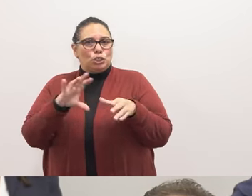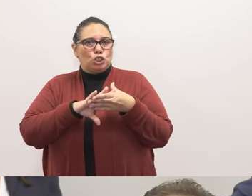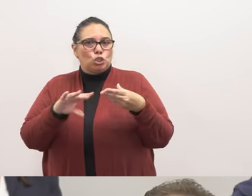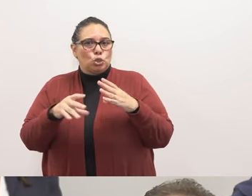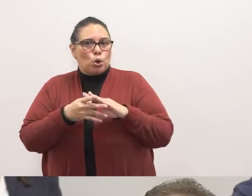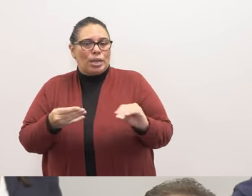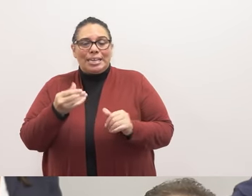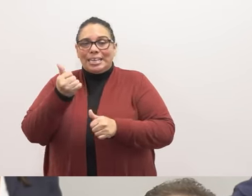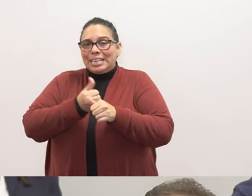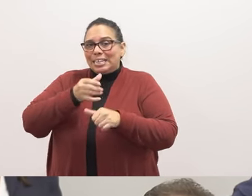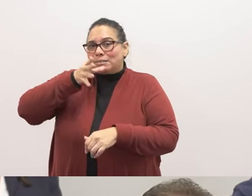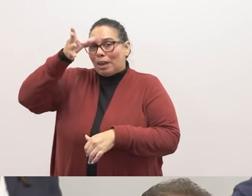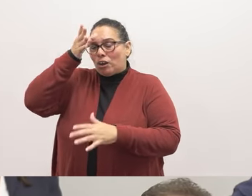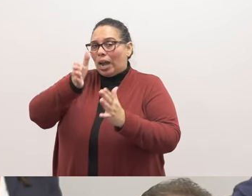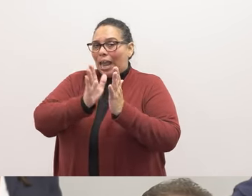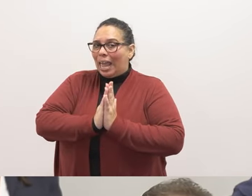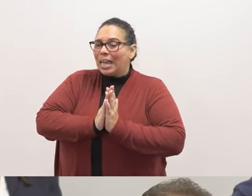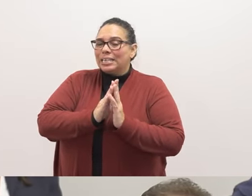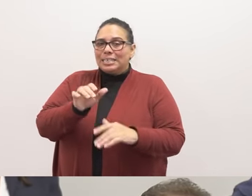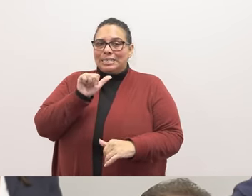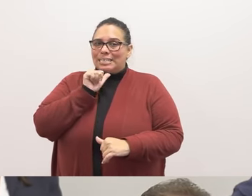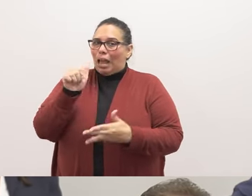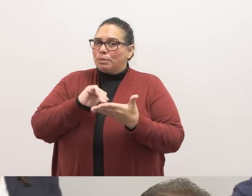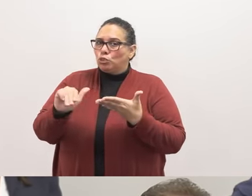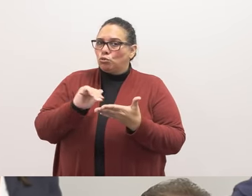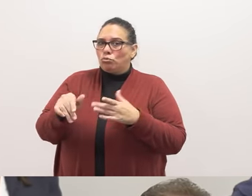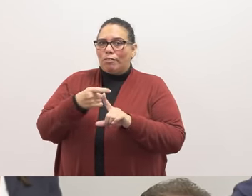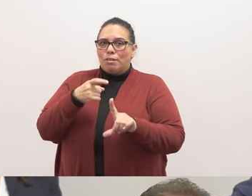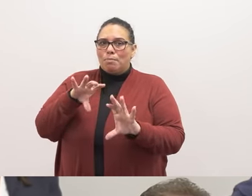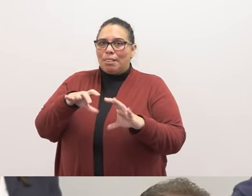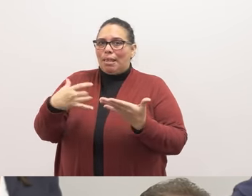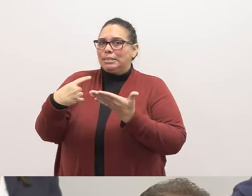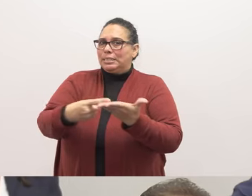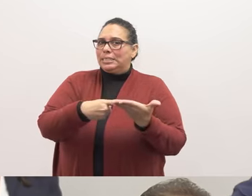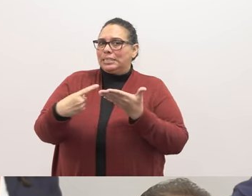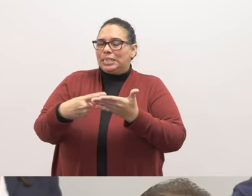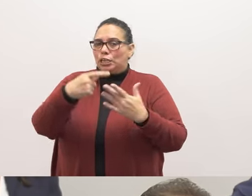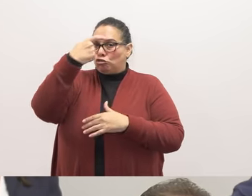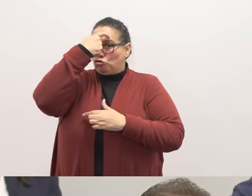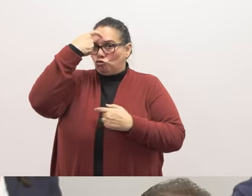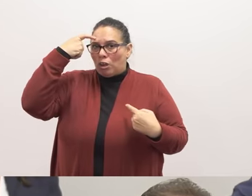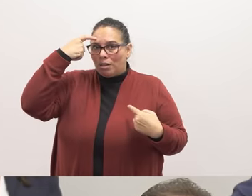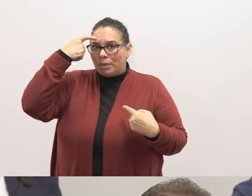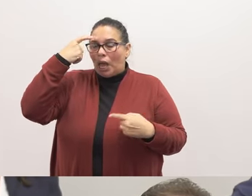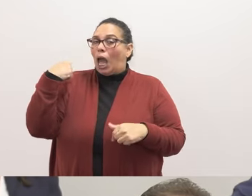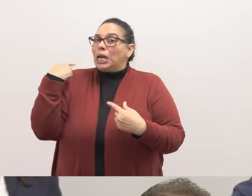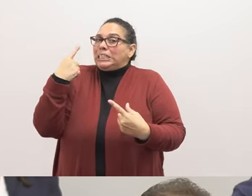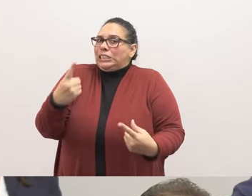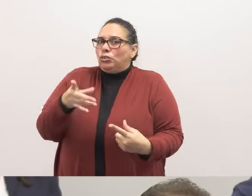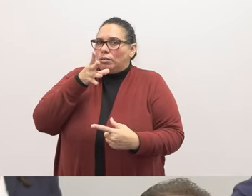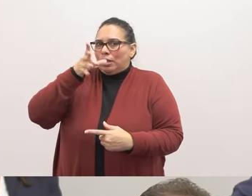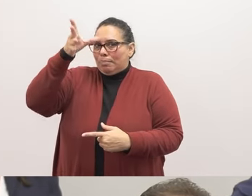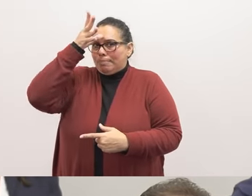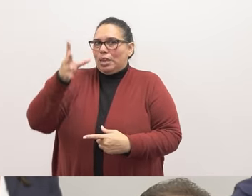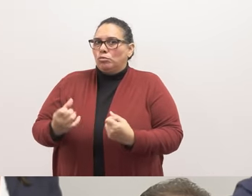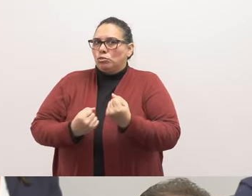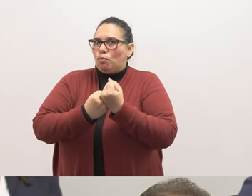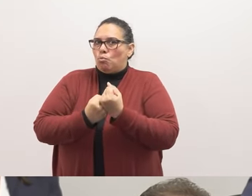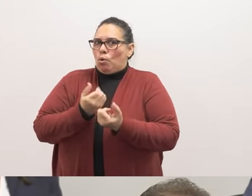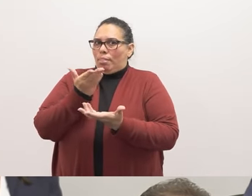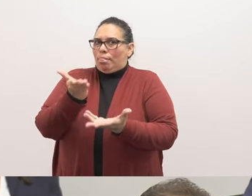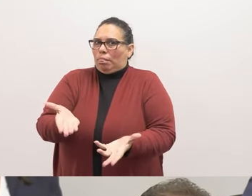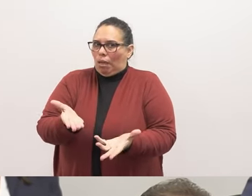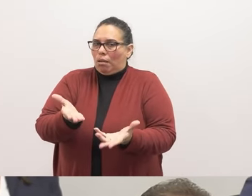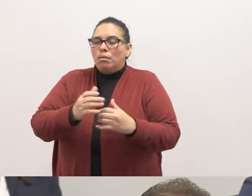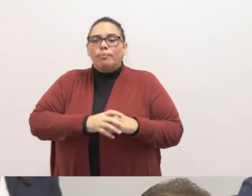parent requested their child not be excused from class to discuss these traumas unless a parent were present for support. Since that